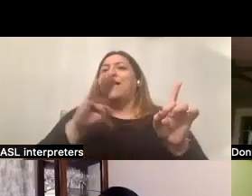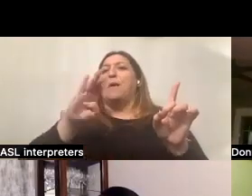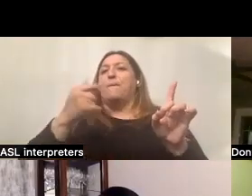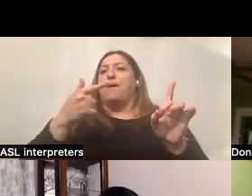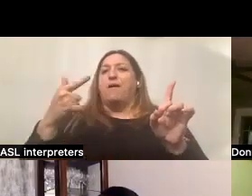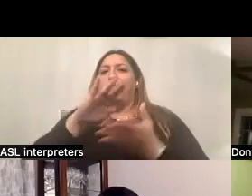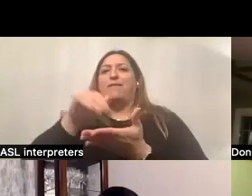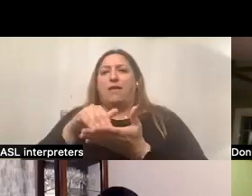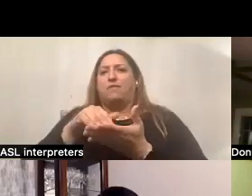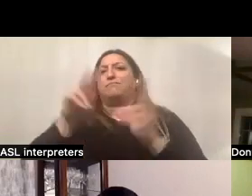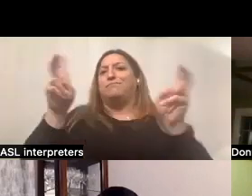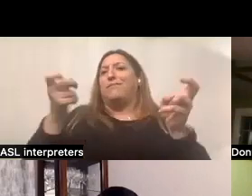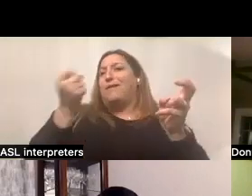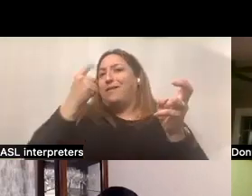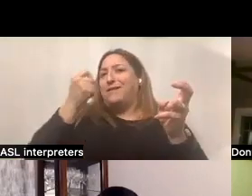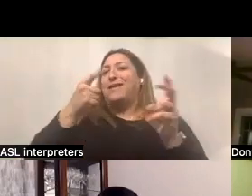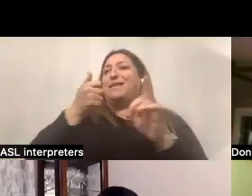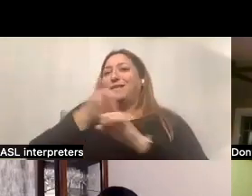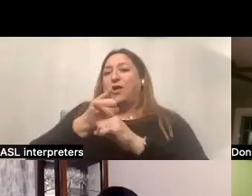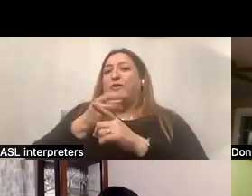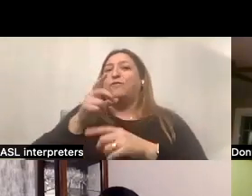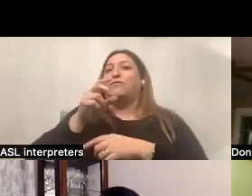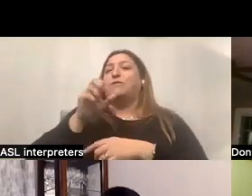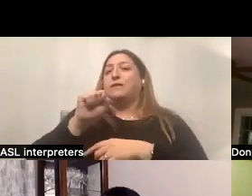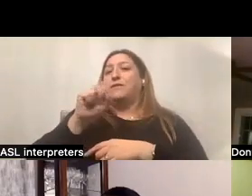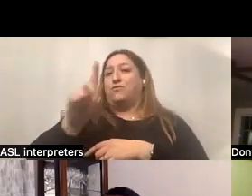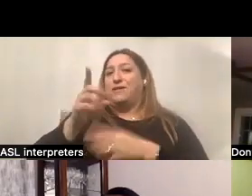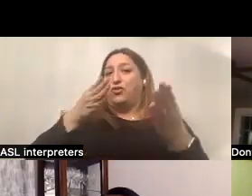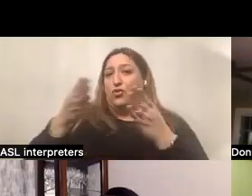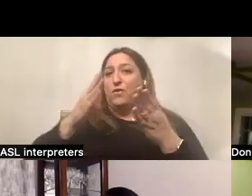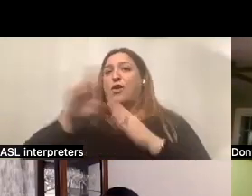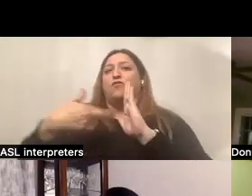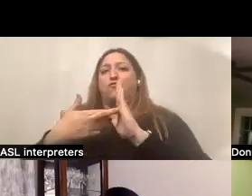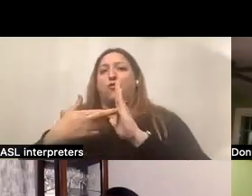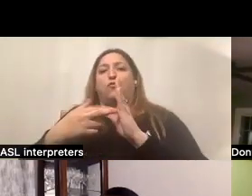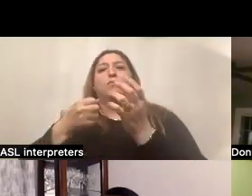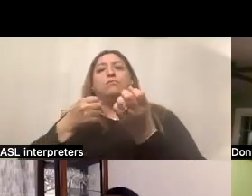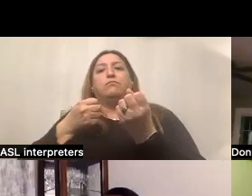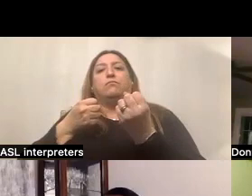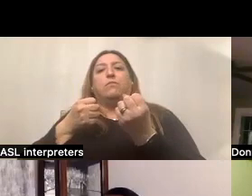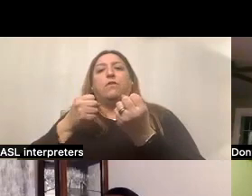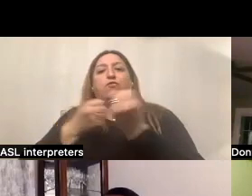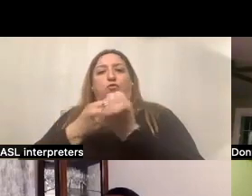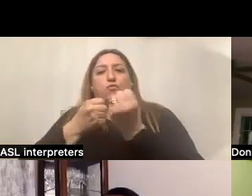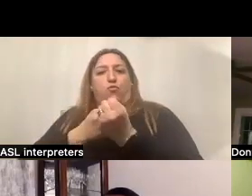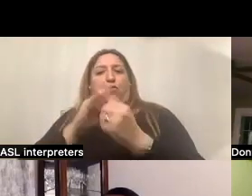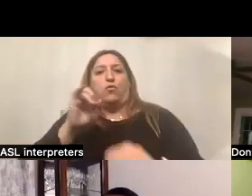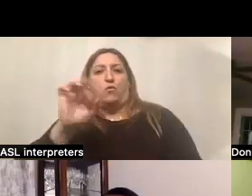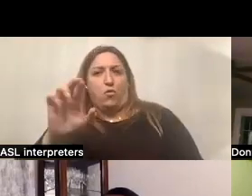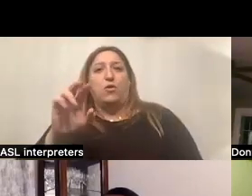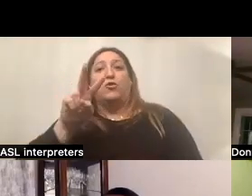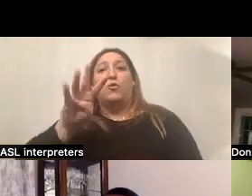Understanding Self-Directed Services in New Jersey and the Role of the Supports Broker. It's a 24 page guide